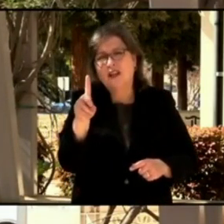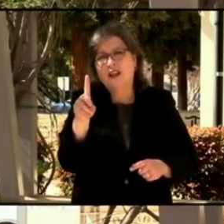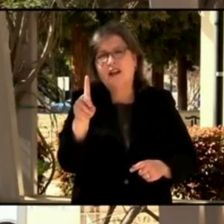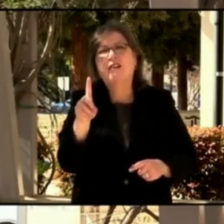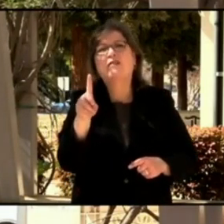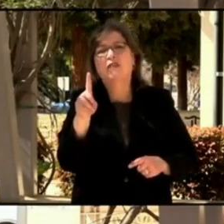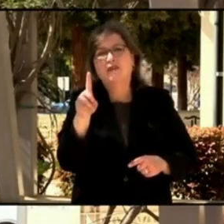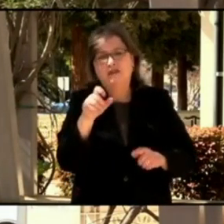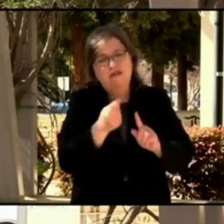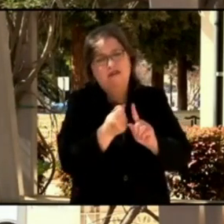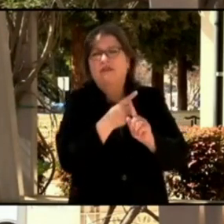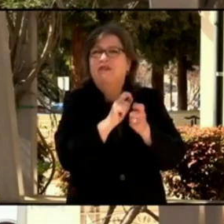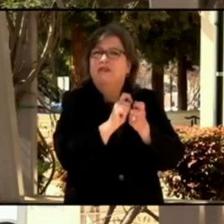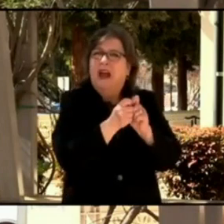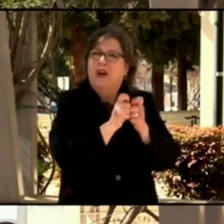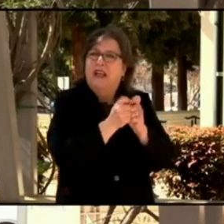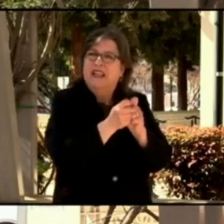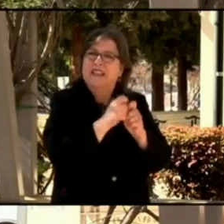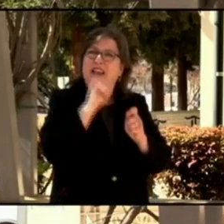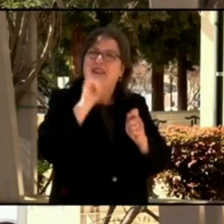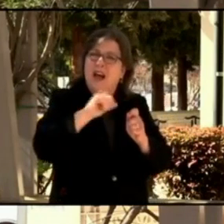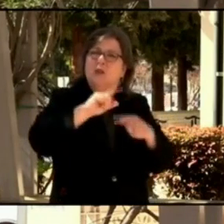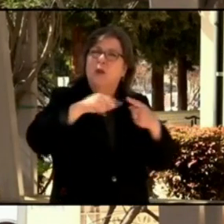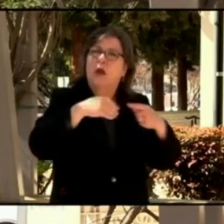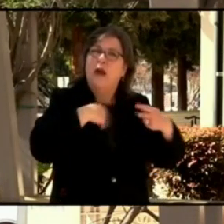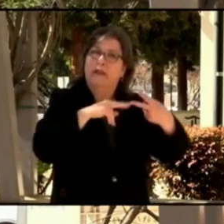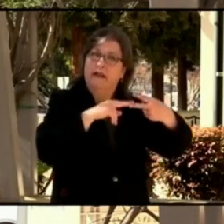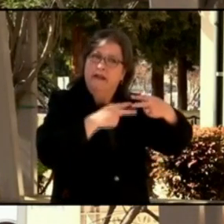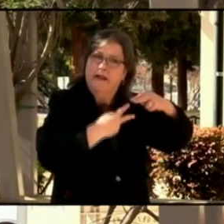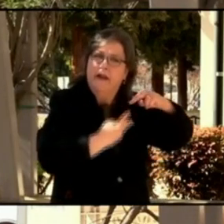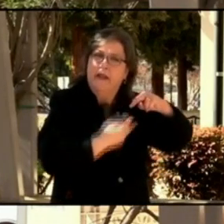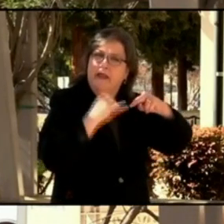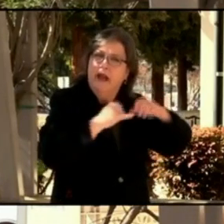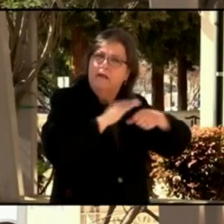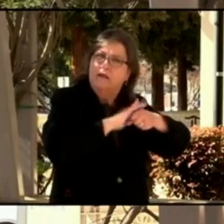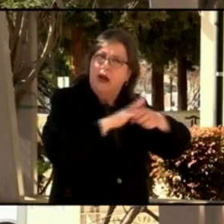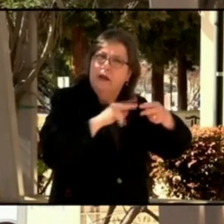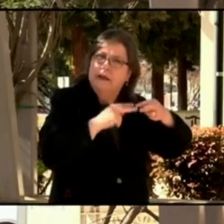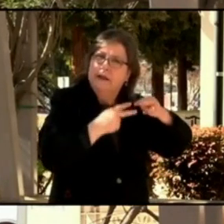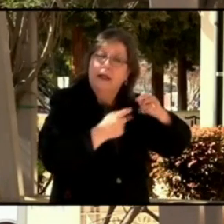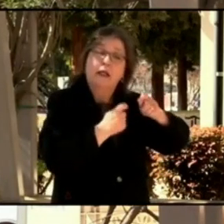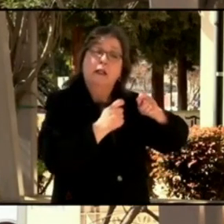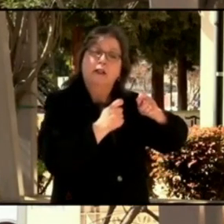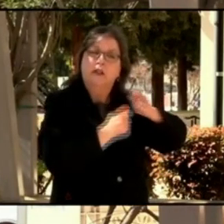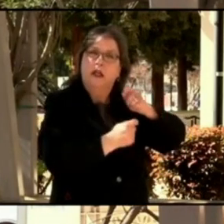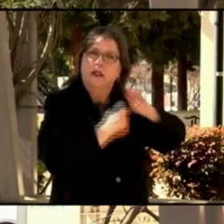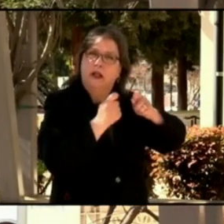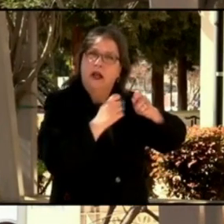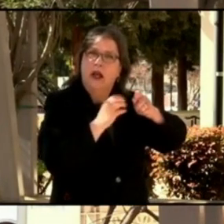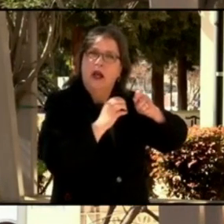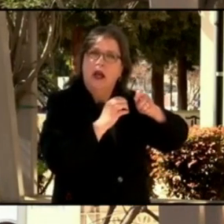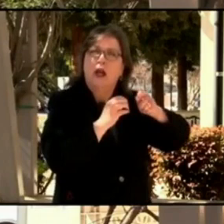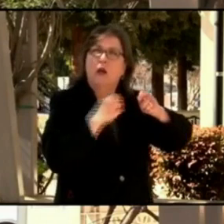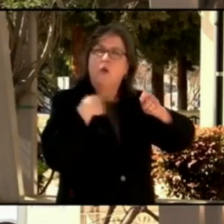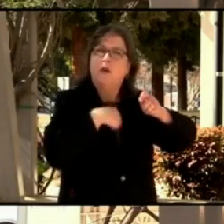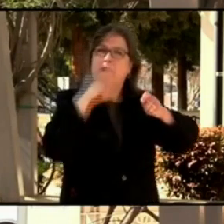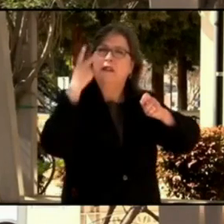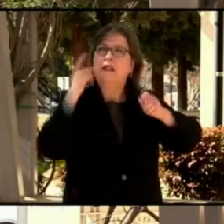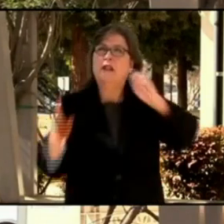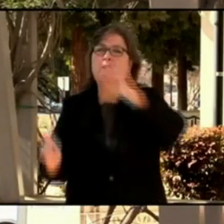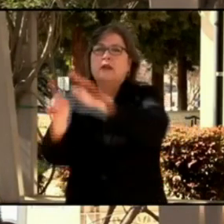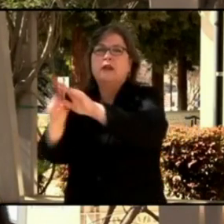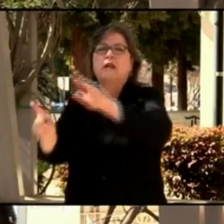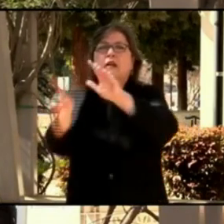are strains of the virus that have emerged in various places in the world and we have now